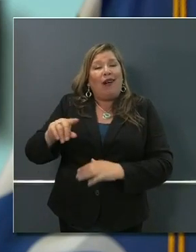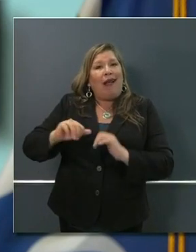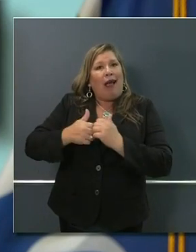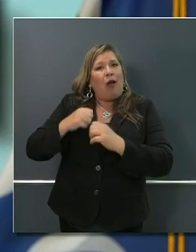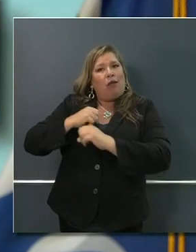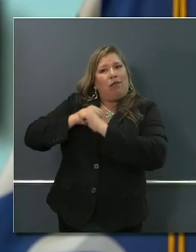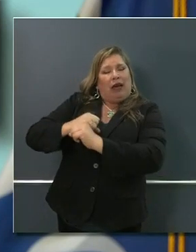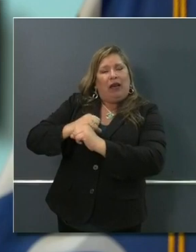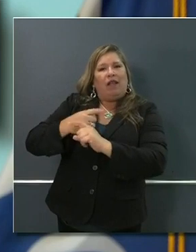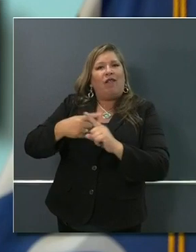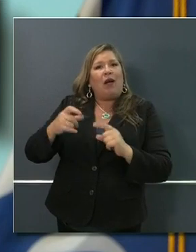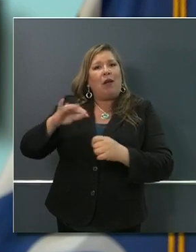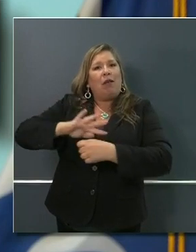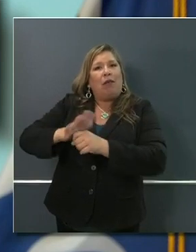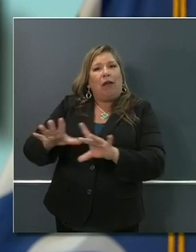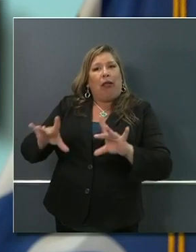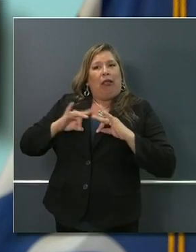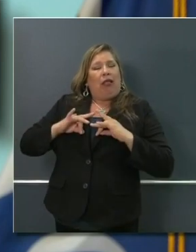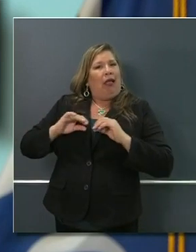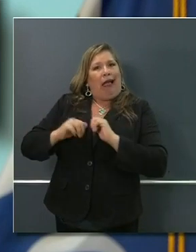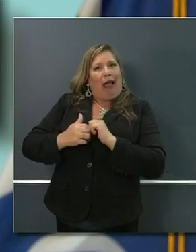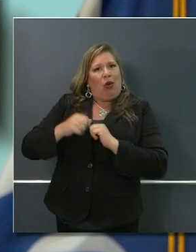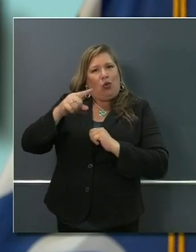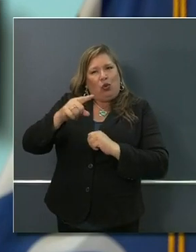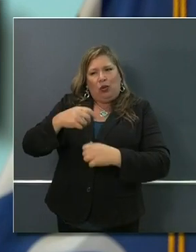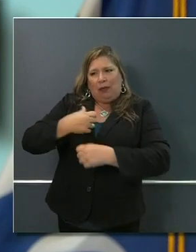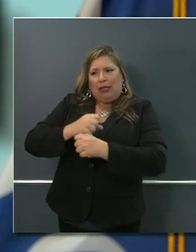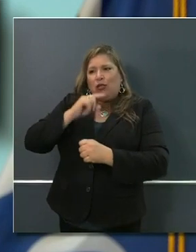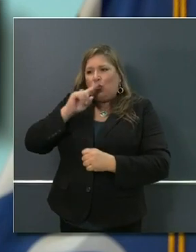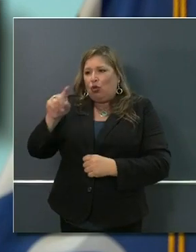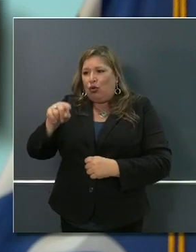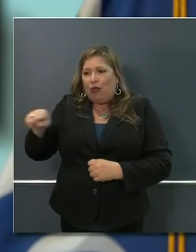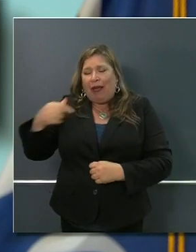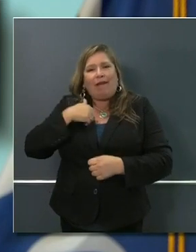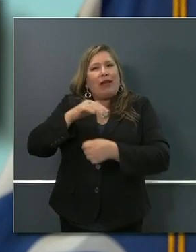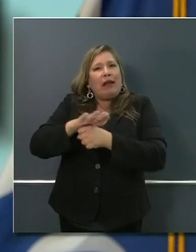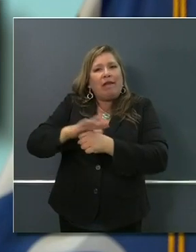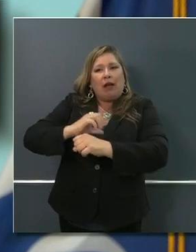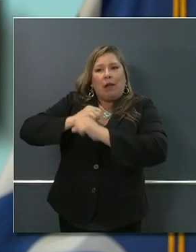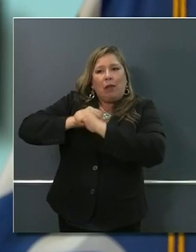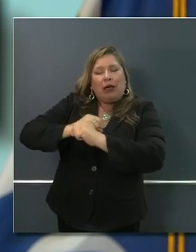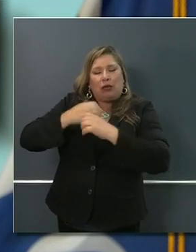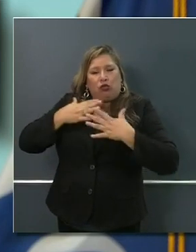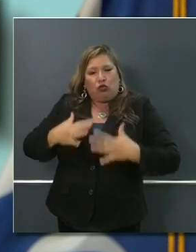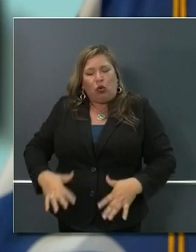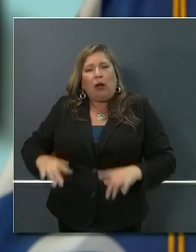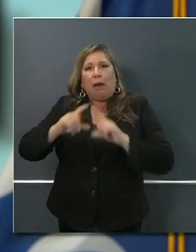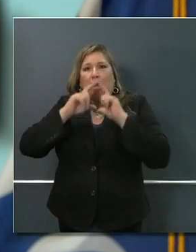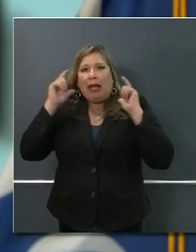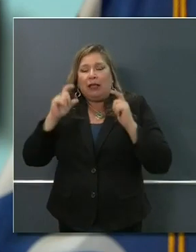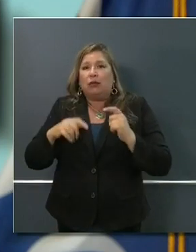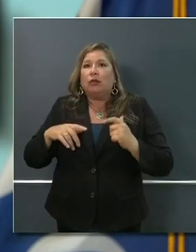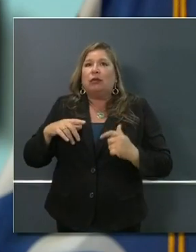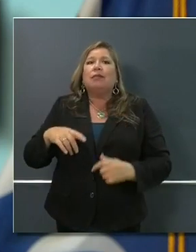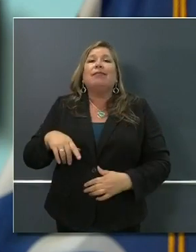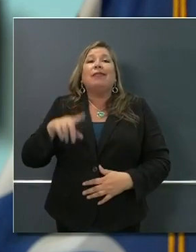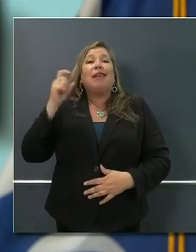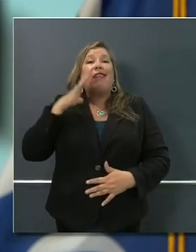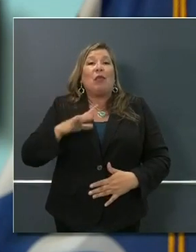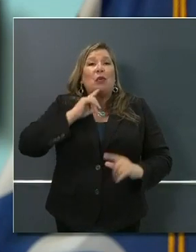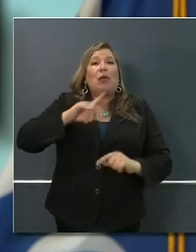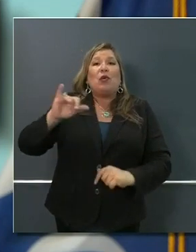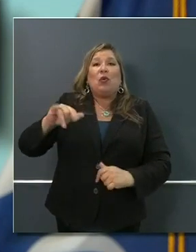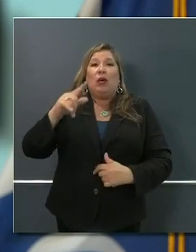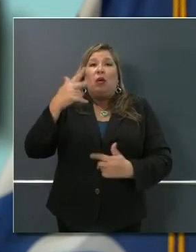this new program work? How will you make sure they have adequate PPE and masks? Okay, three questions. Let me try to take the